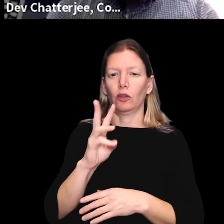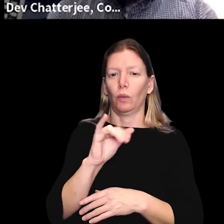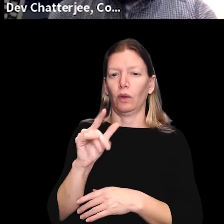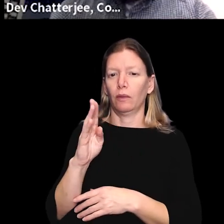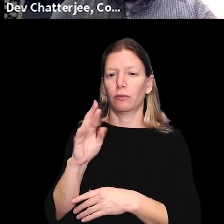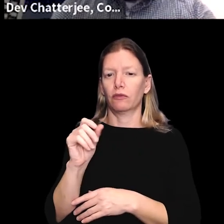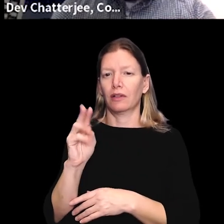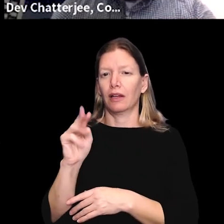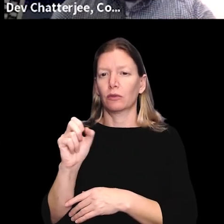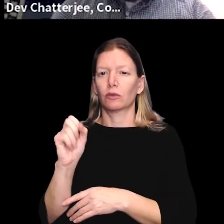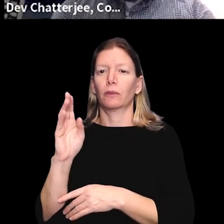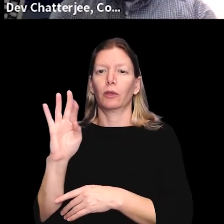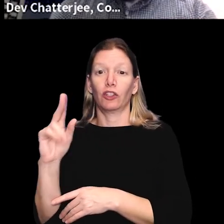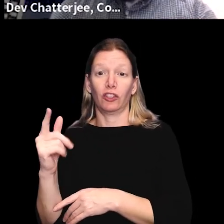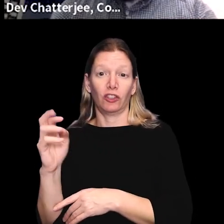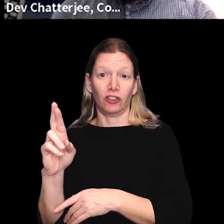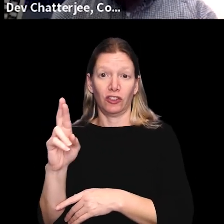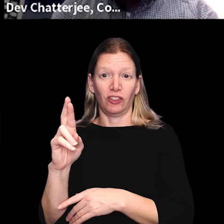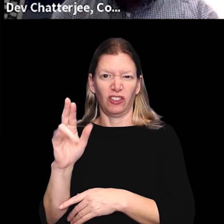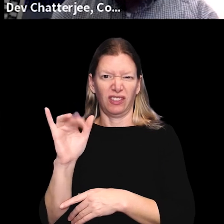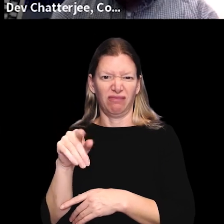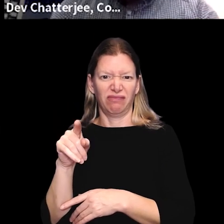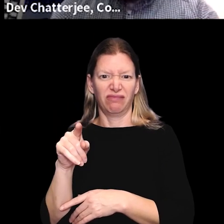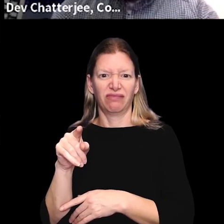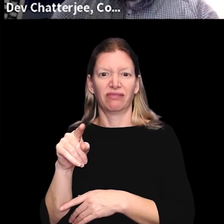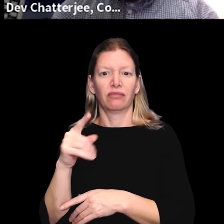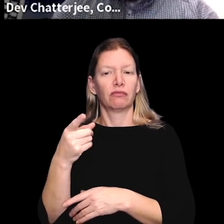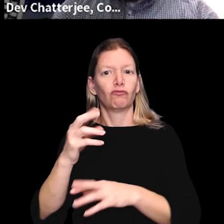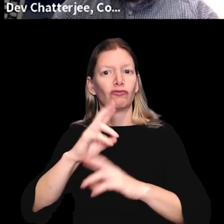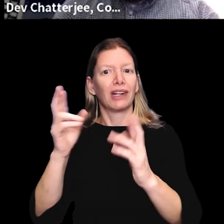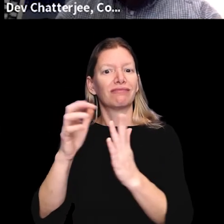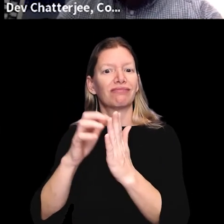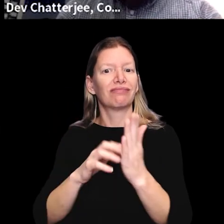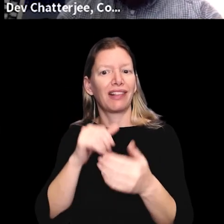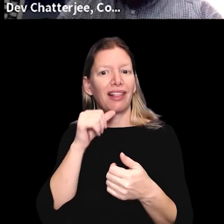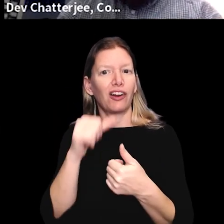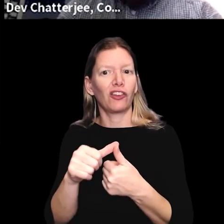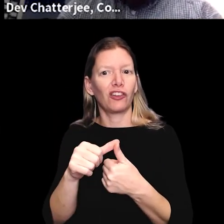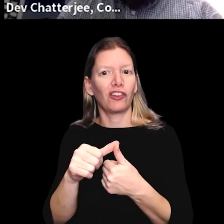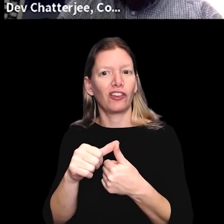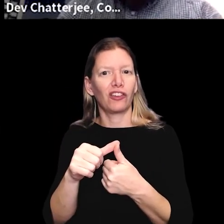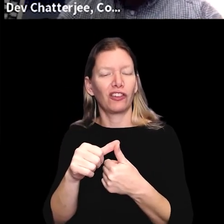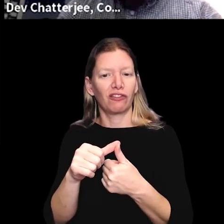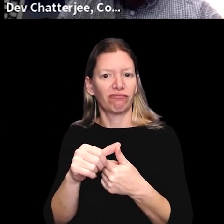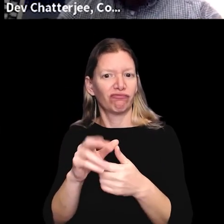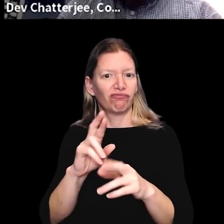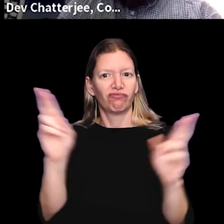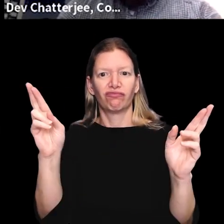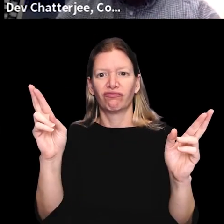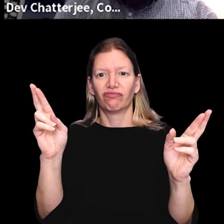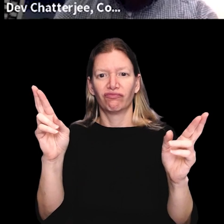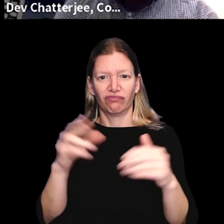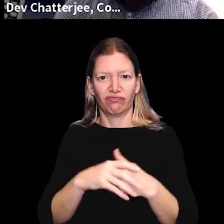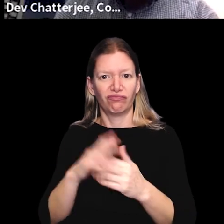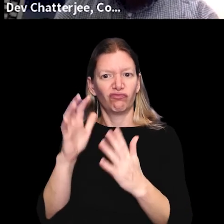Moran and, uh, senators will Brownsberger. Um, and basically it writes this letter, um,